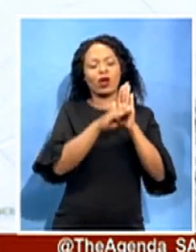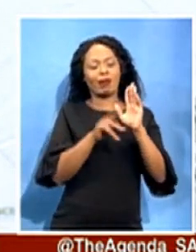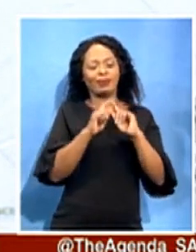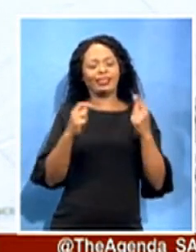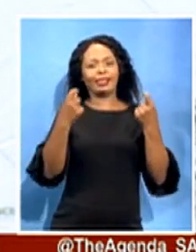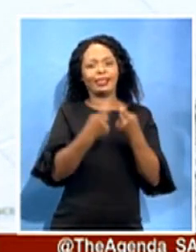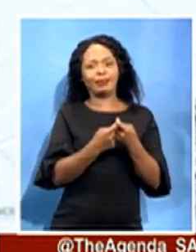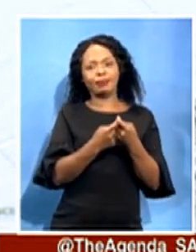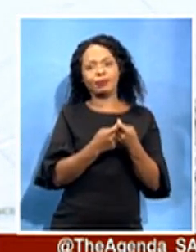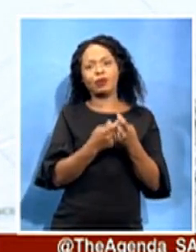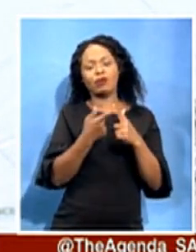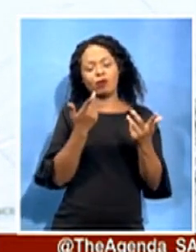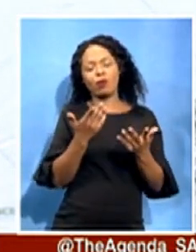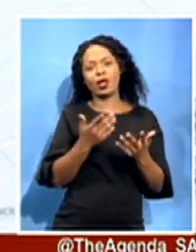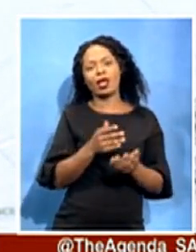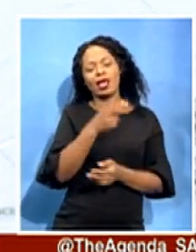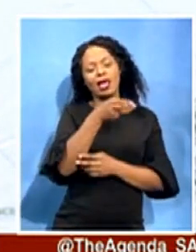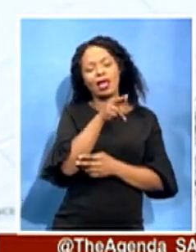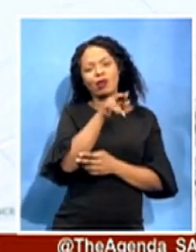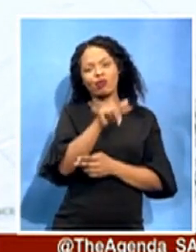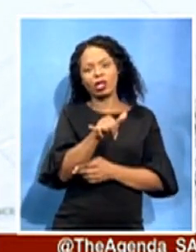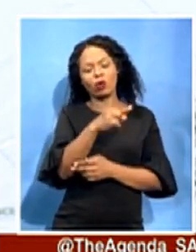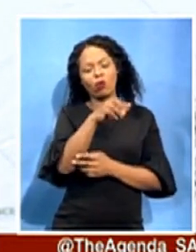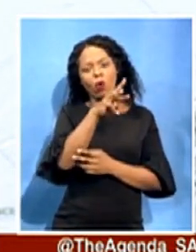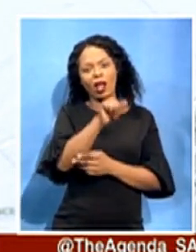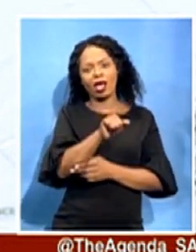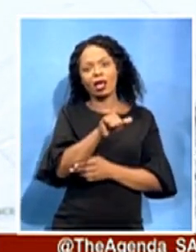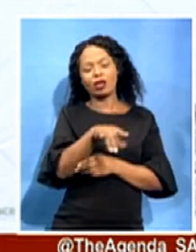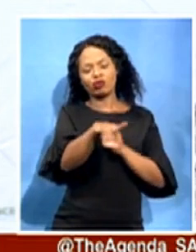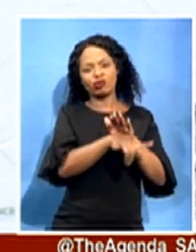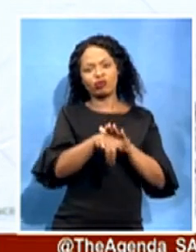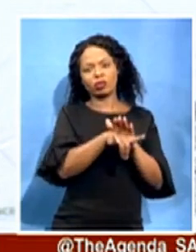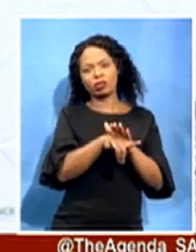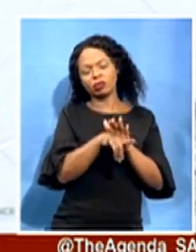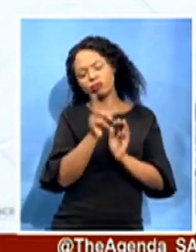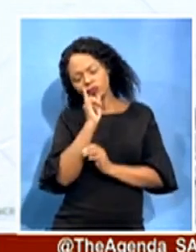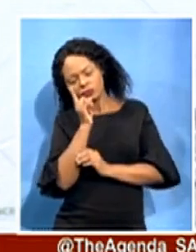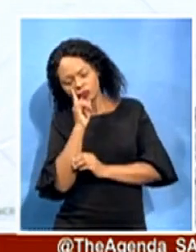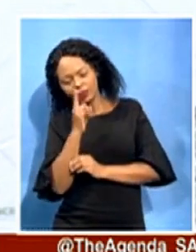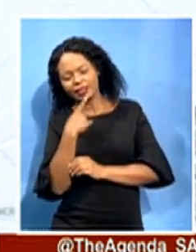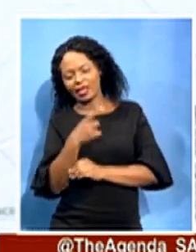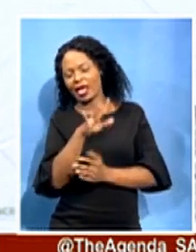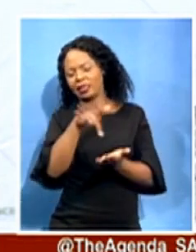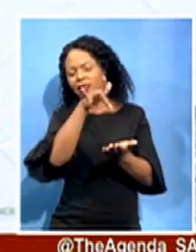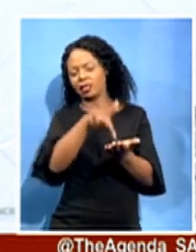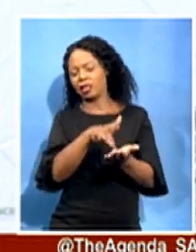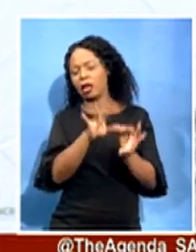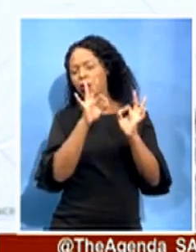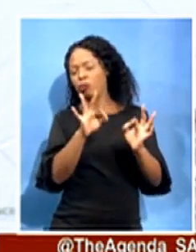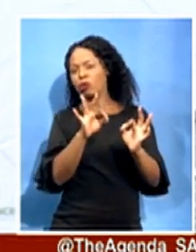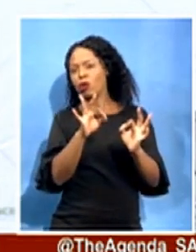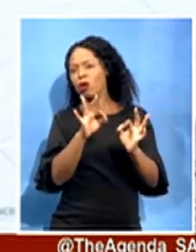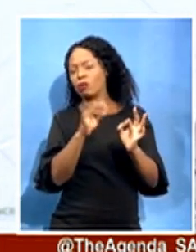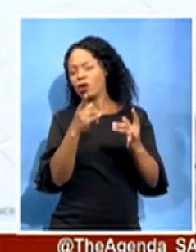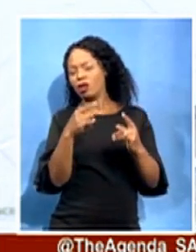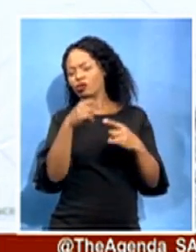and found the facility not suitable to host the spring camp. So in terms of evidence, the team